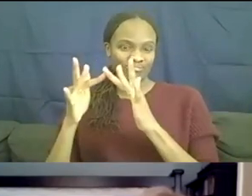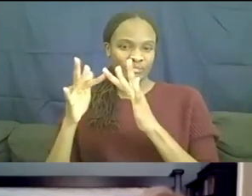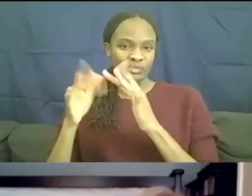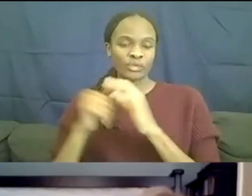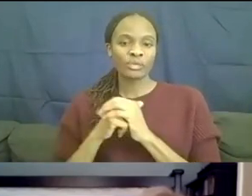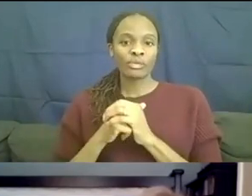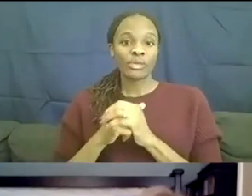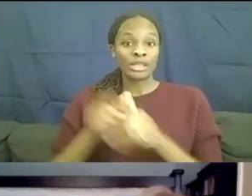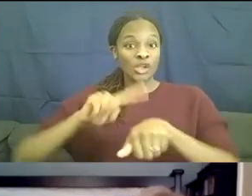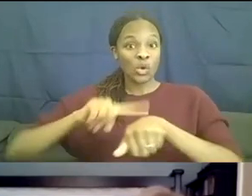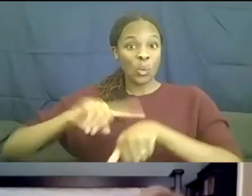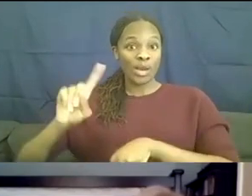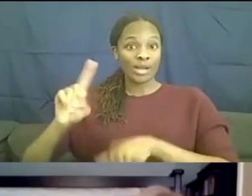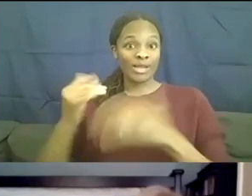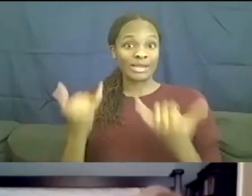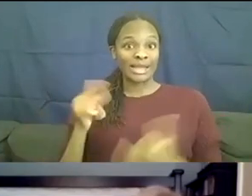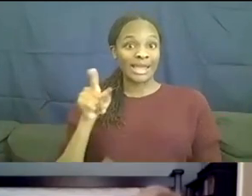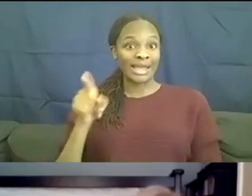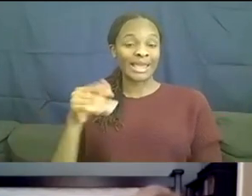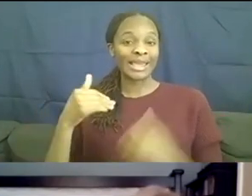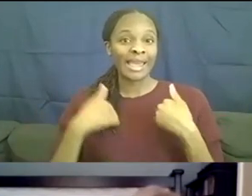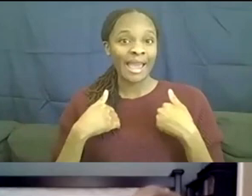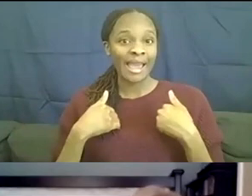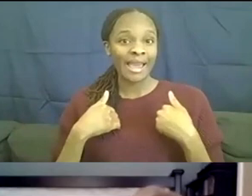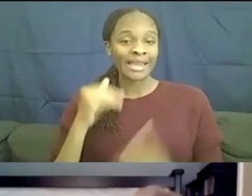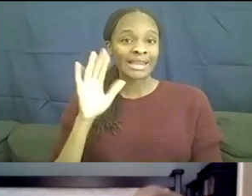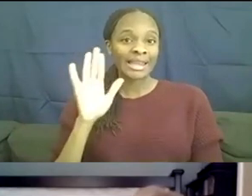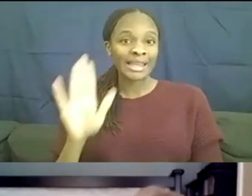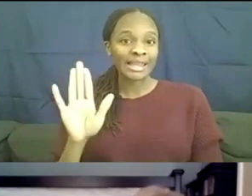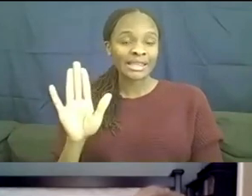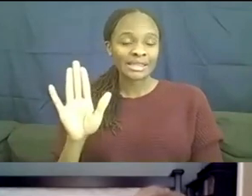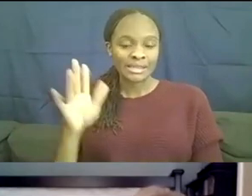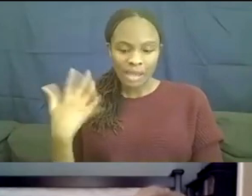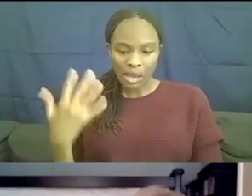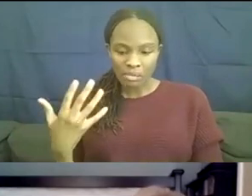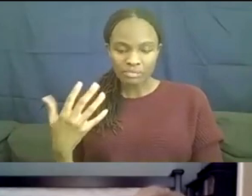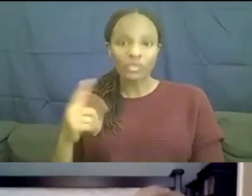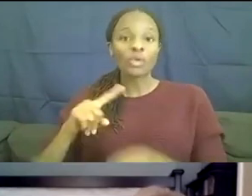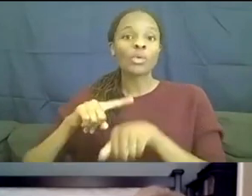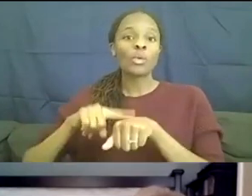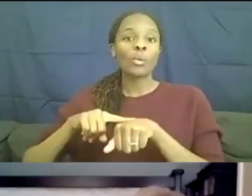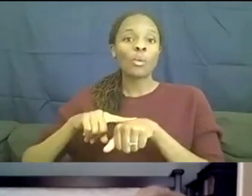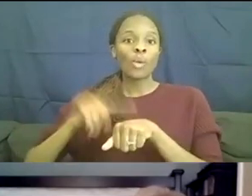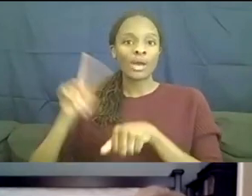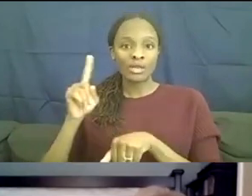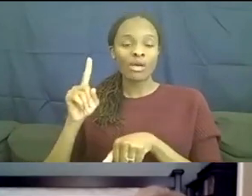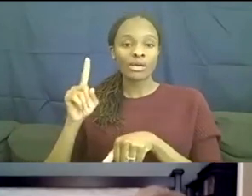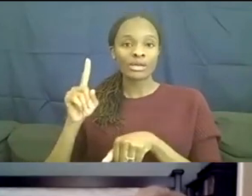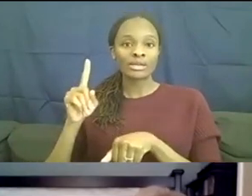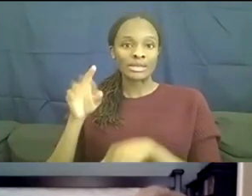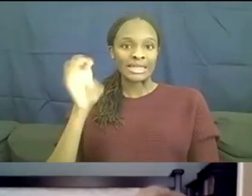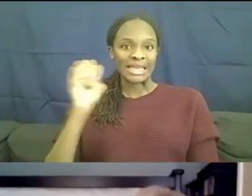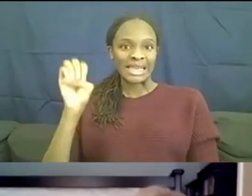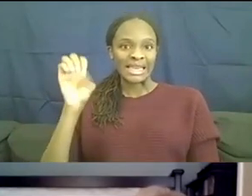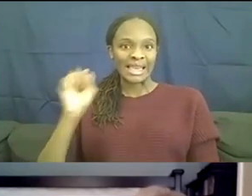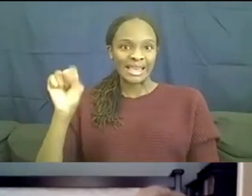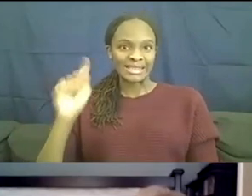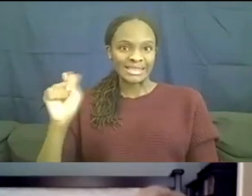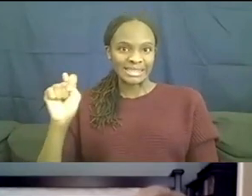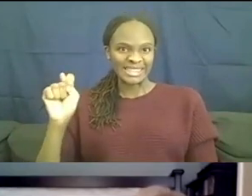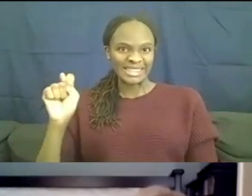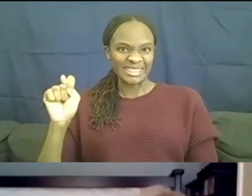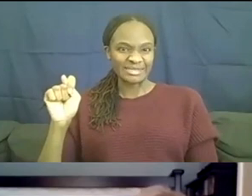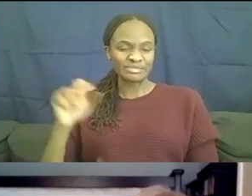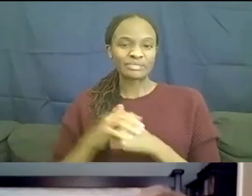one o'clock today, he had his, um, one o'clock hour, um, Eastern time. He had his,